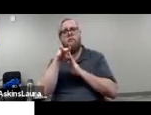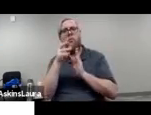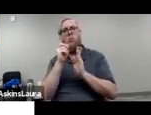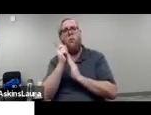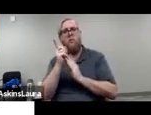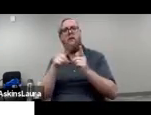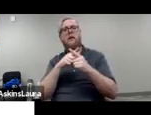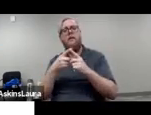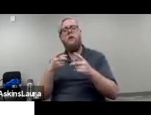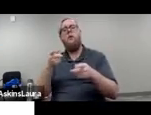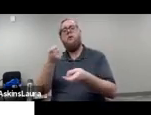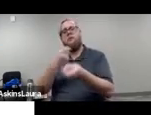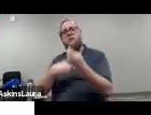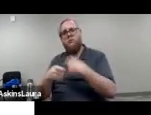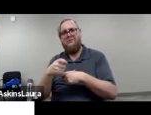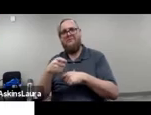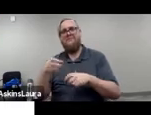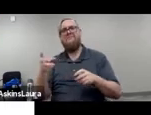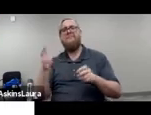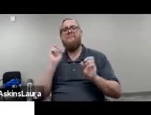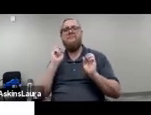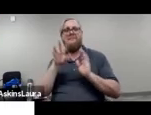come around so we can see Margaret.